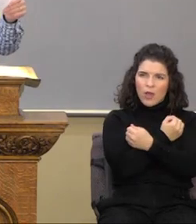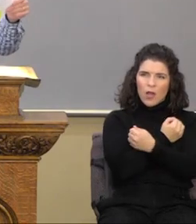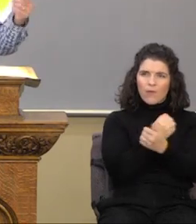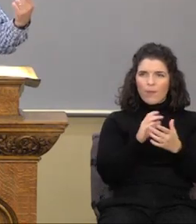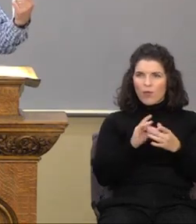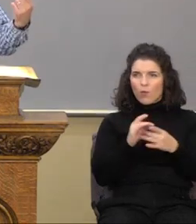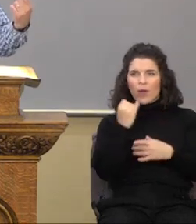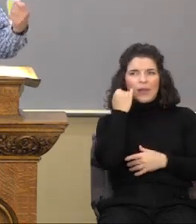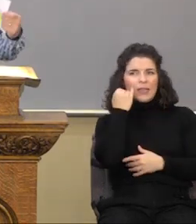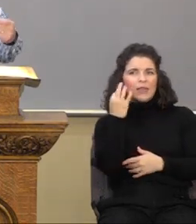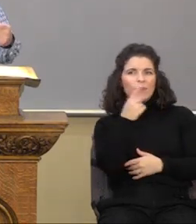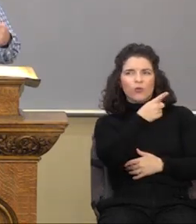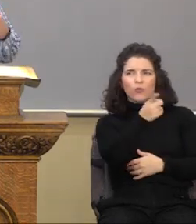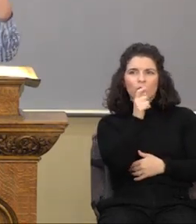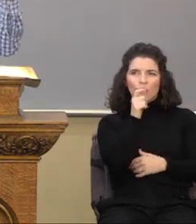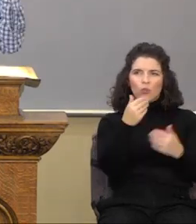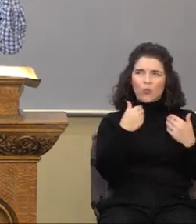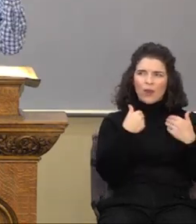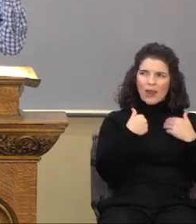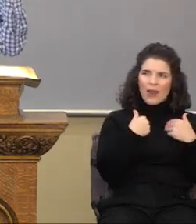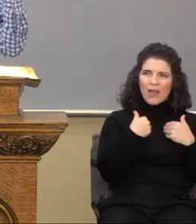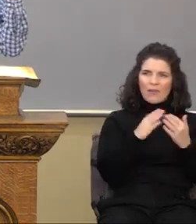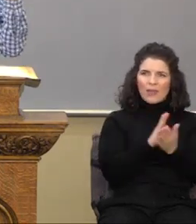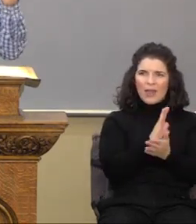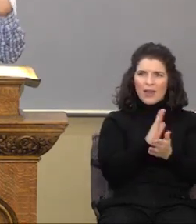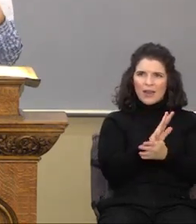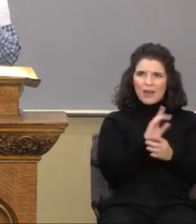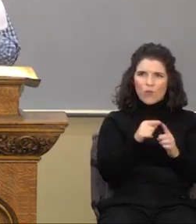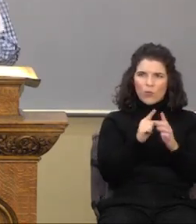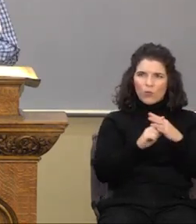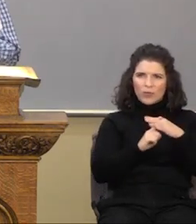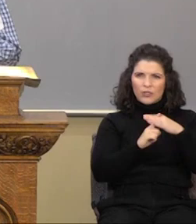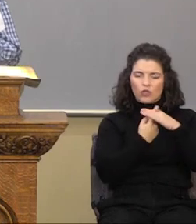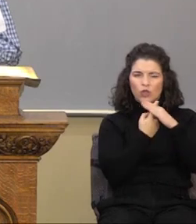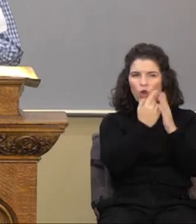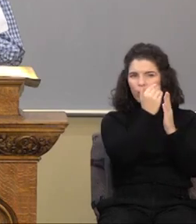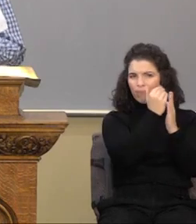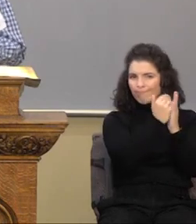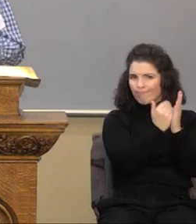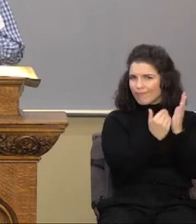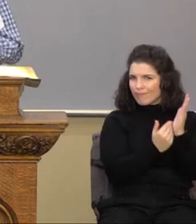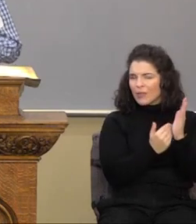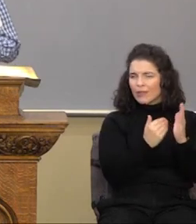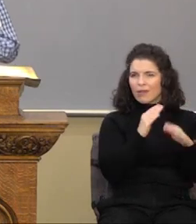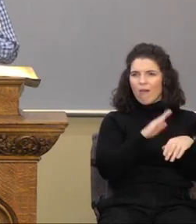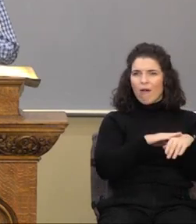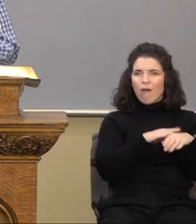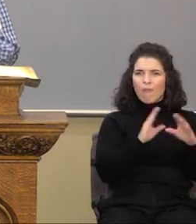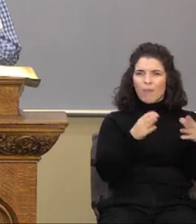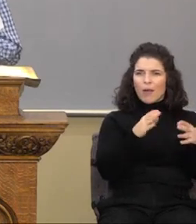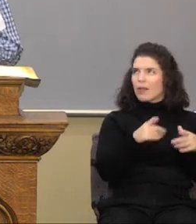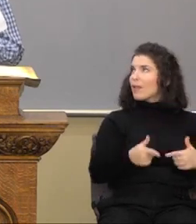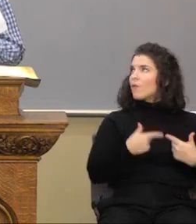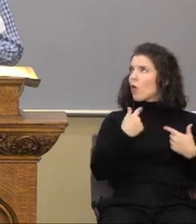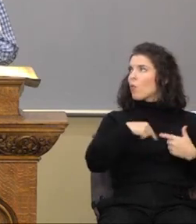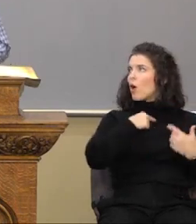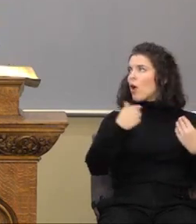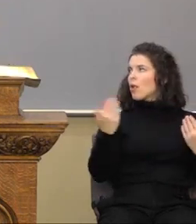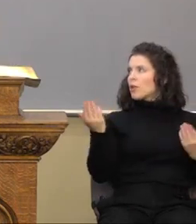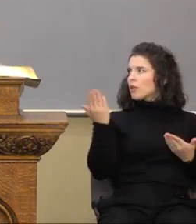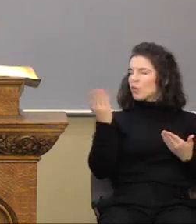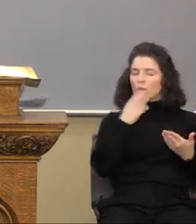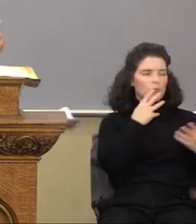little handout that was available when we started the series on body life, we still know they're all up here. We'll leave the